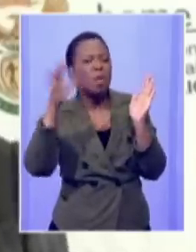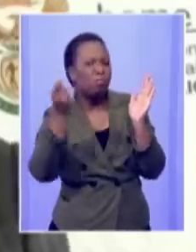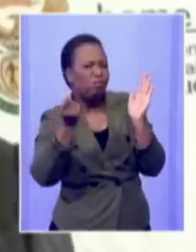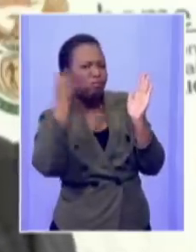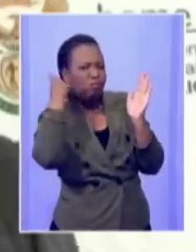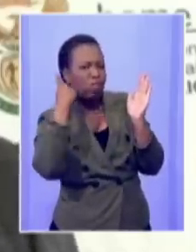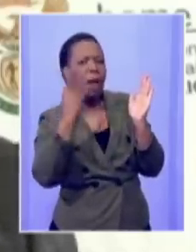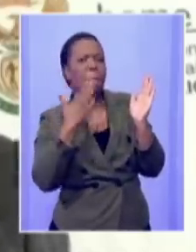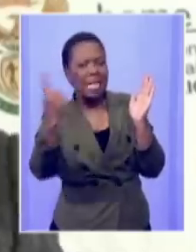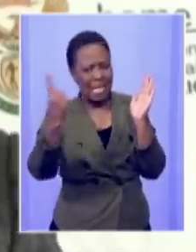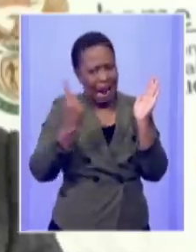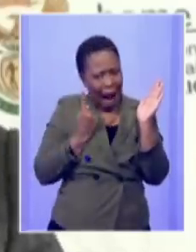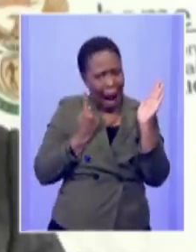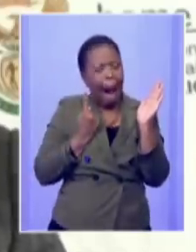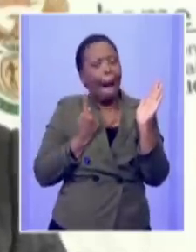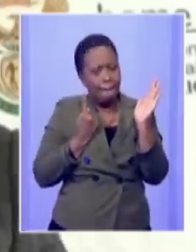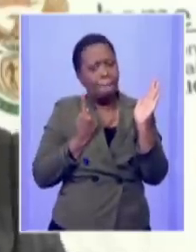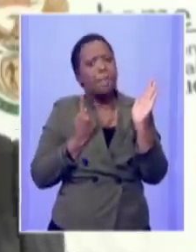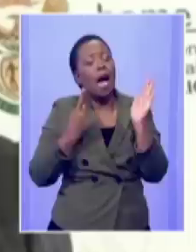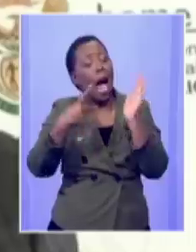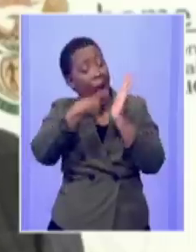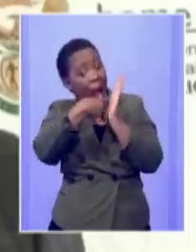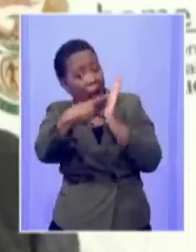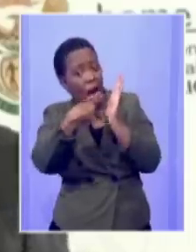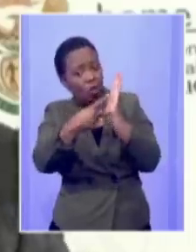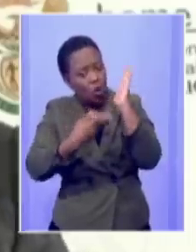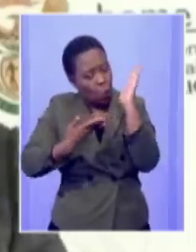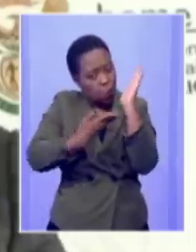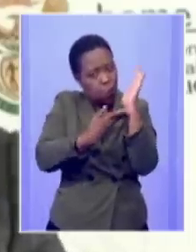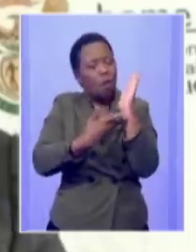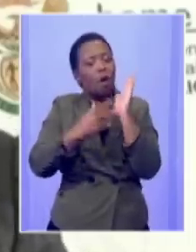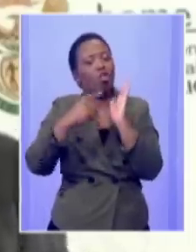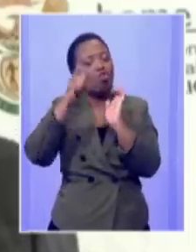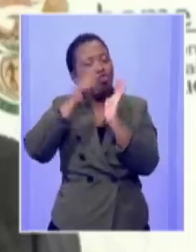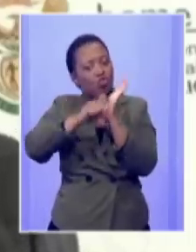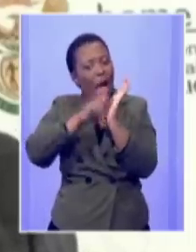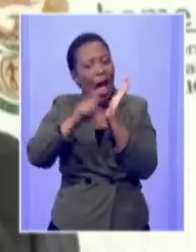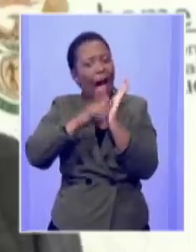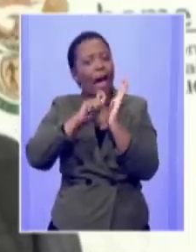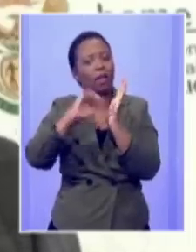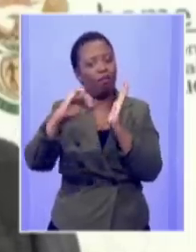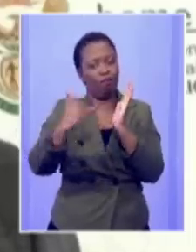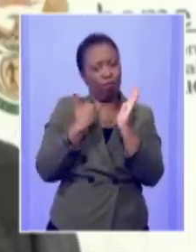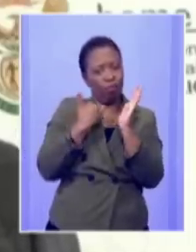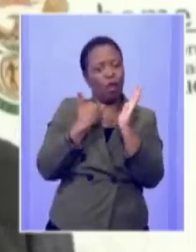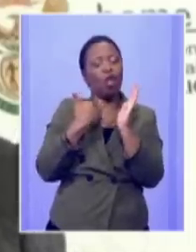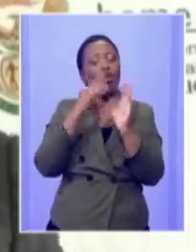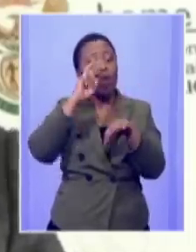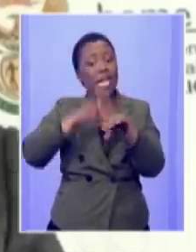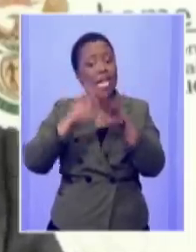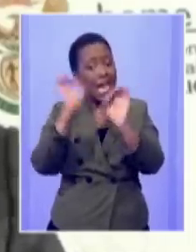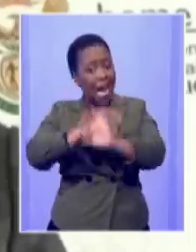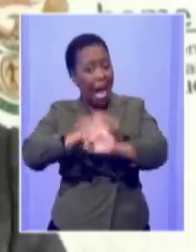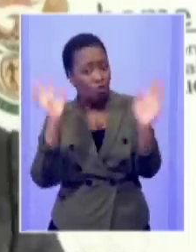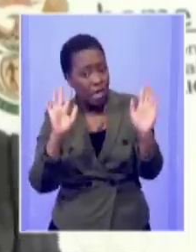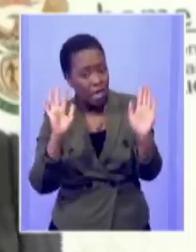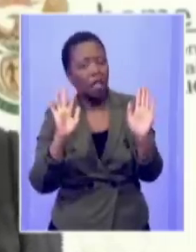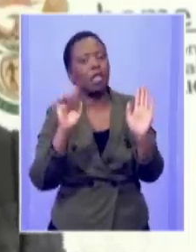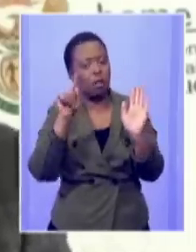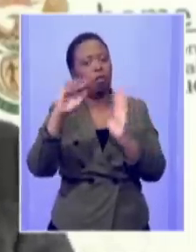use those addresses we gave you to write to us for clarity we then engaged quite a number of